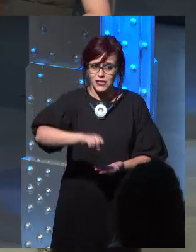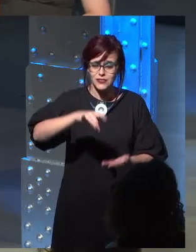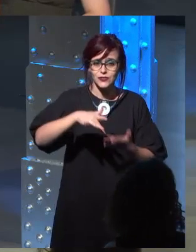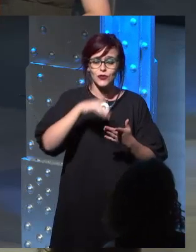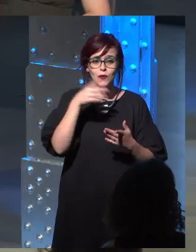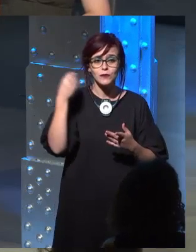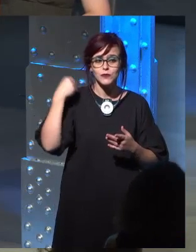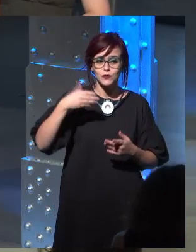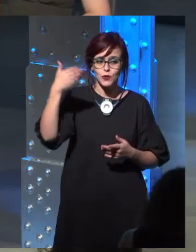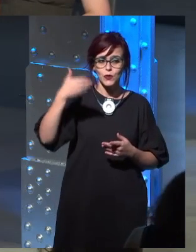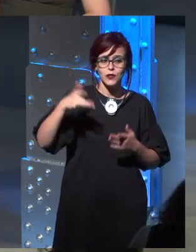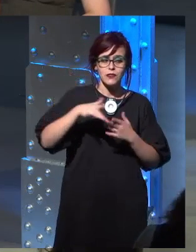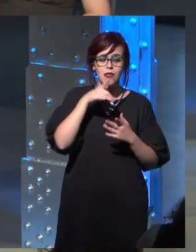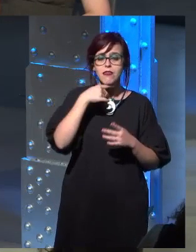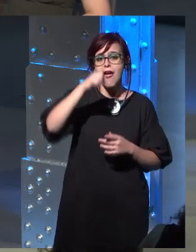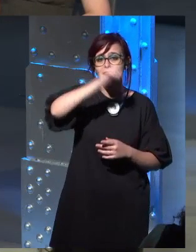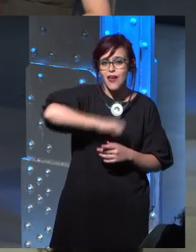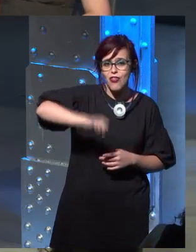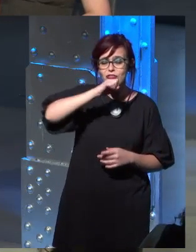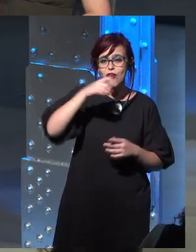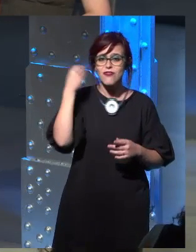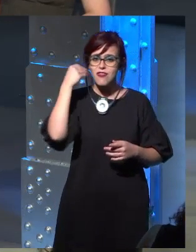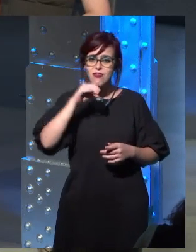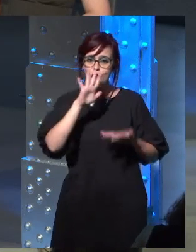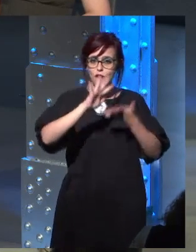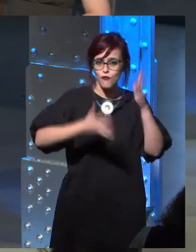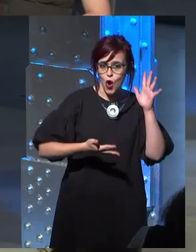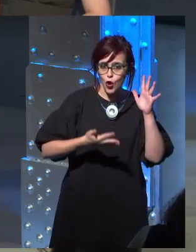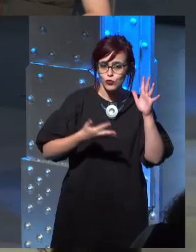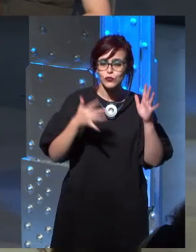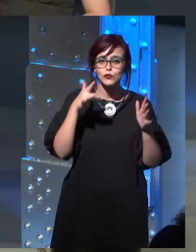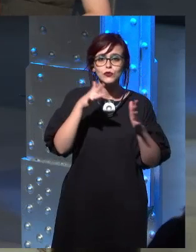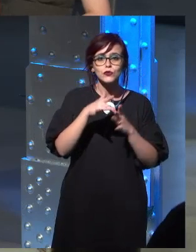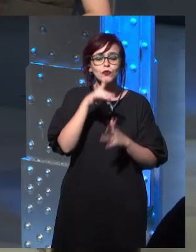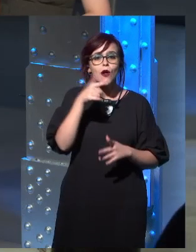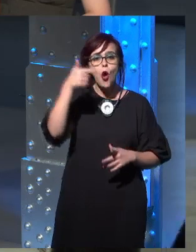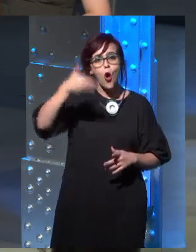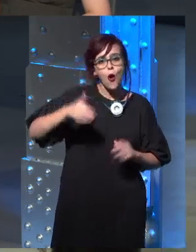evening. We are all fans of these great works,